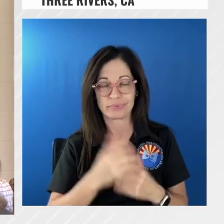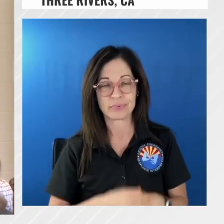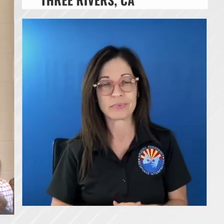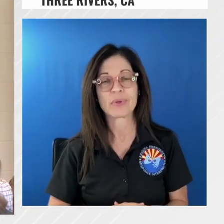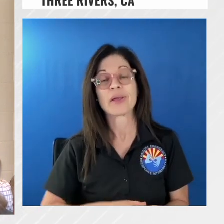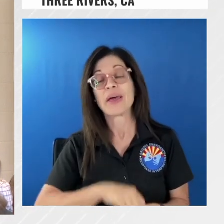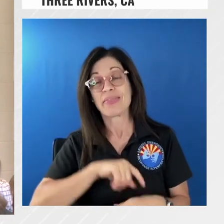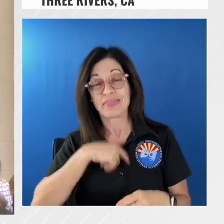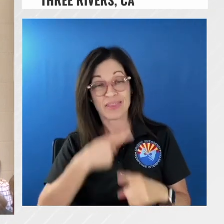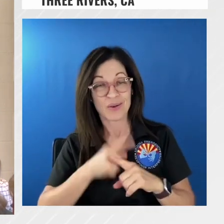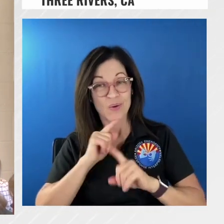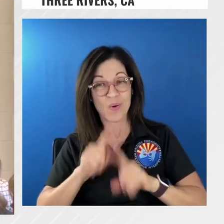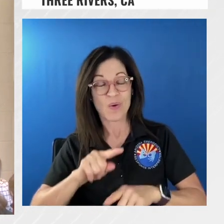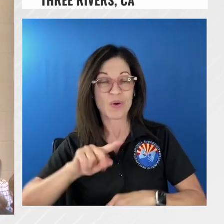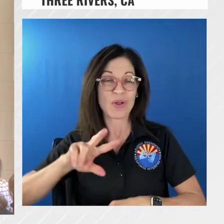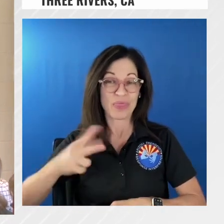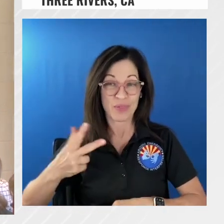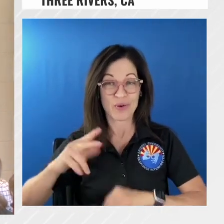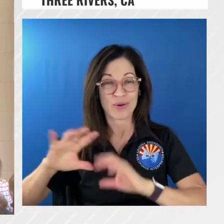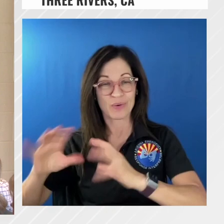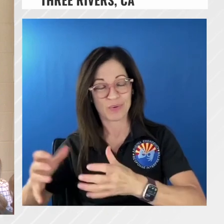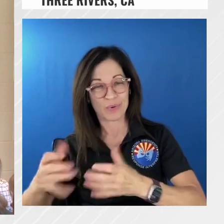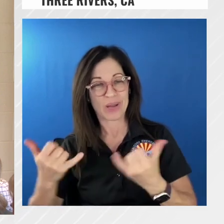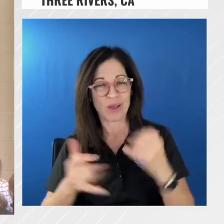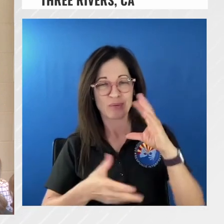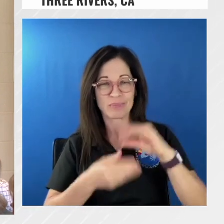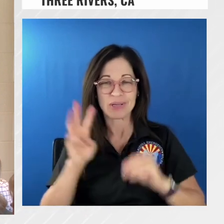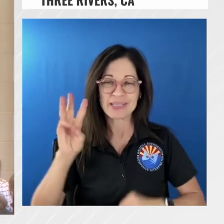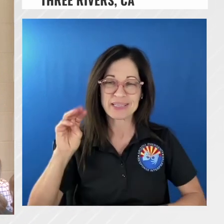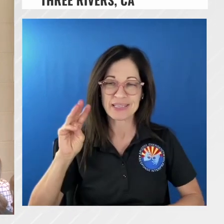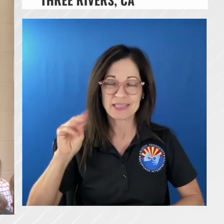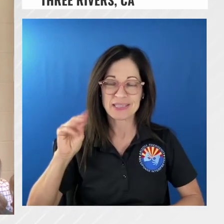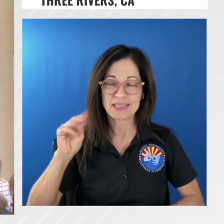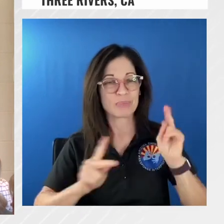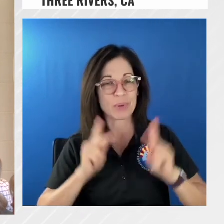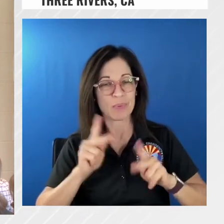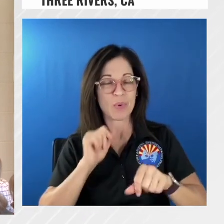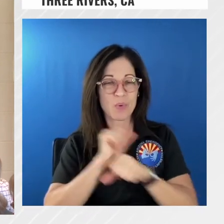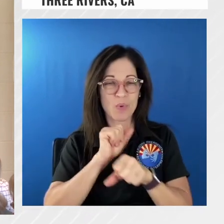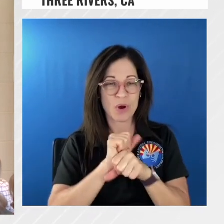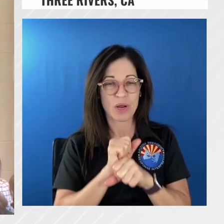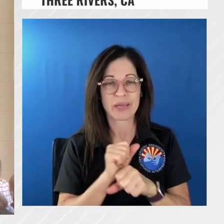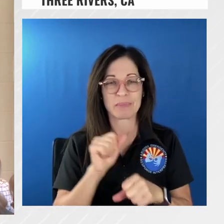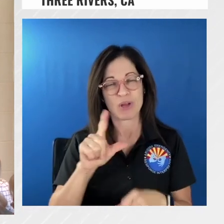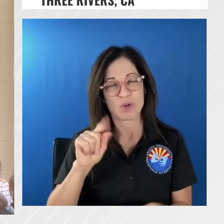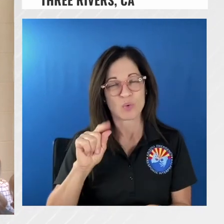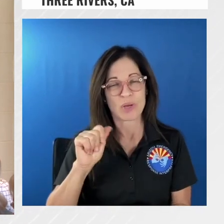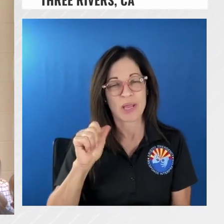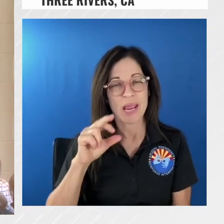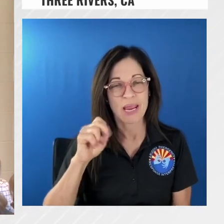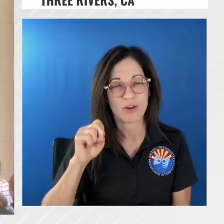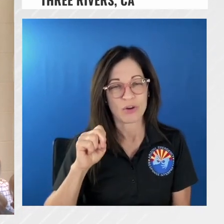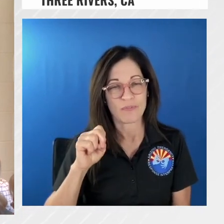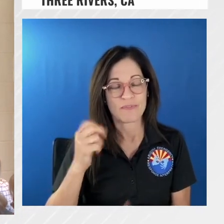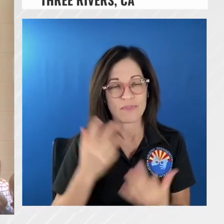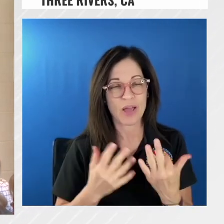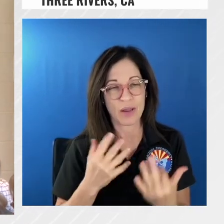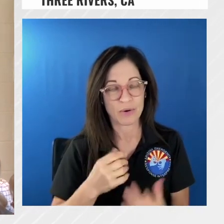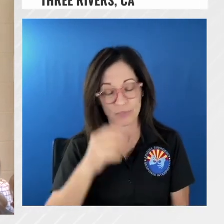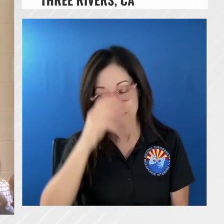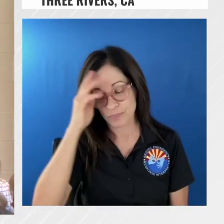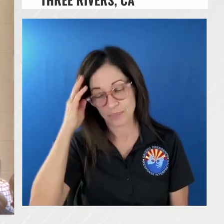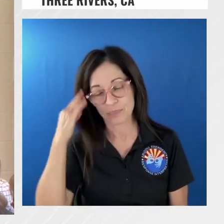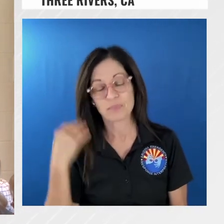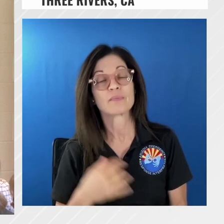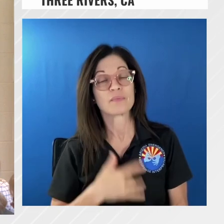about 60 60 people on the fire sitting at about 20 acres and the got a good anchor on it